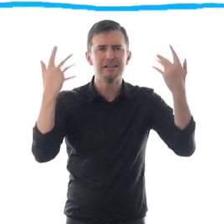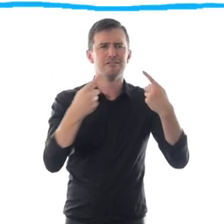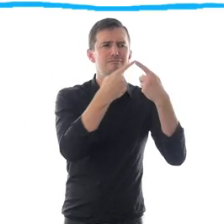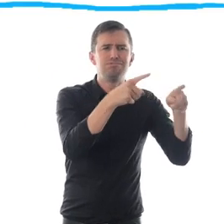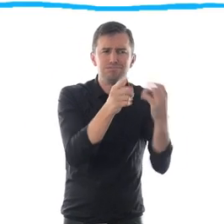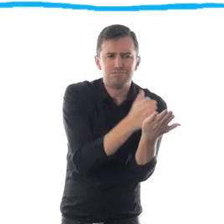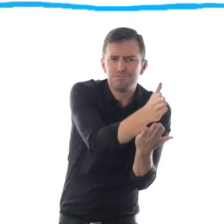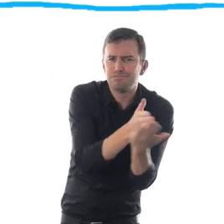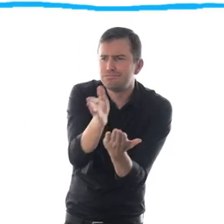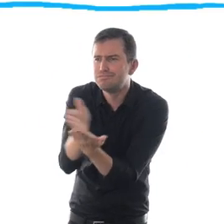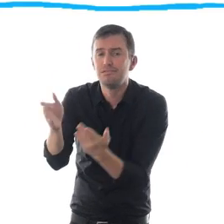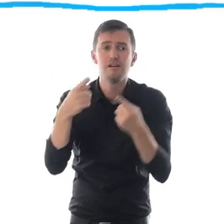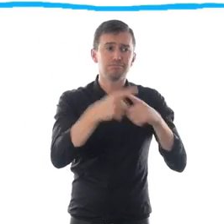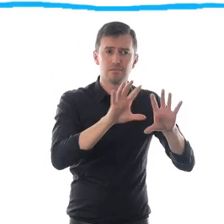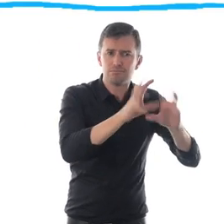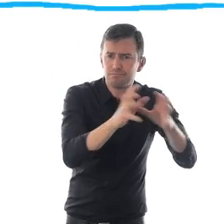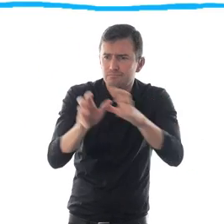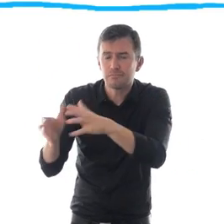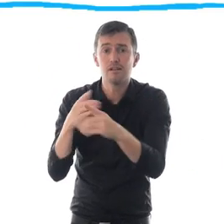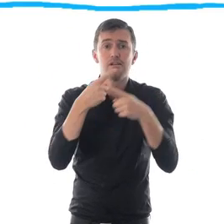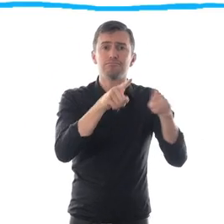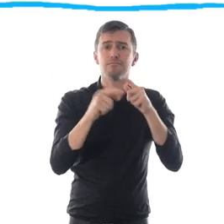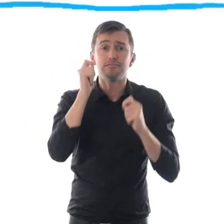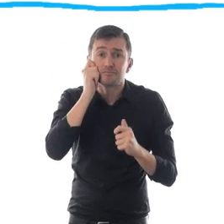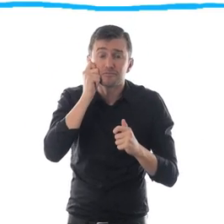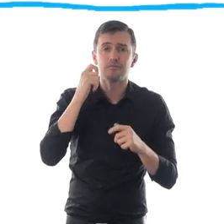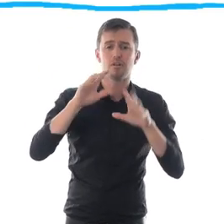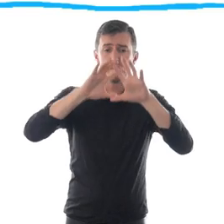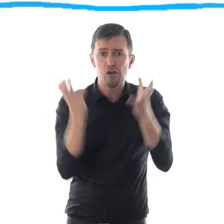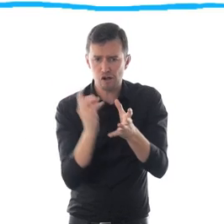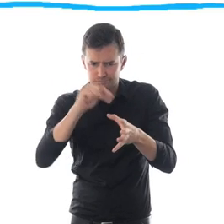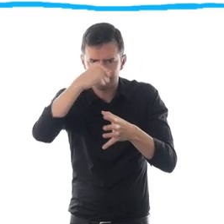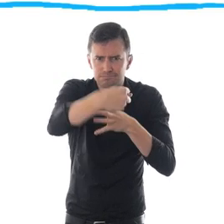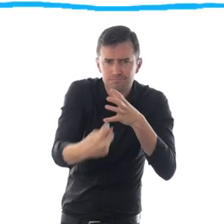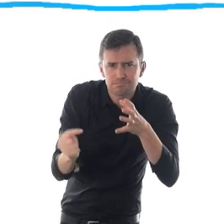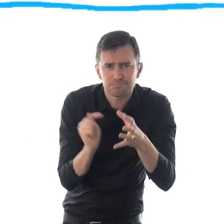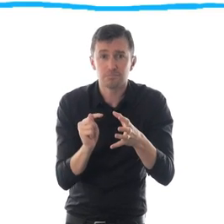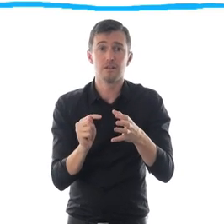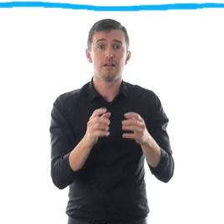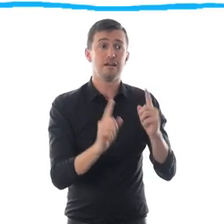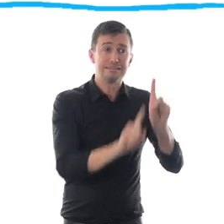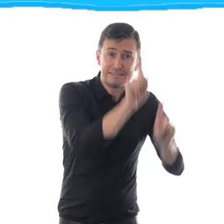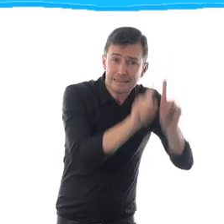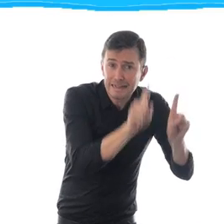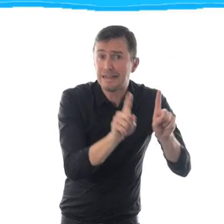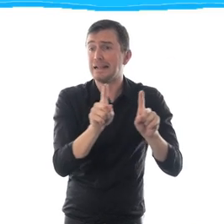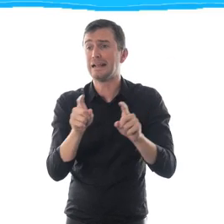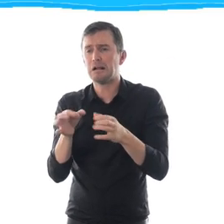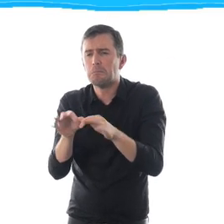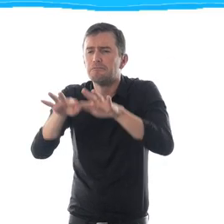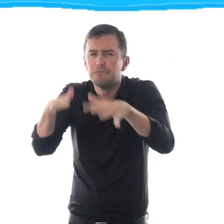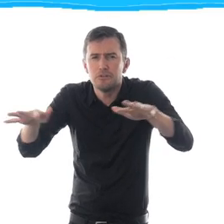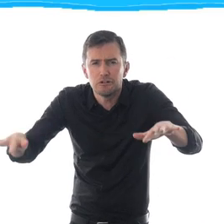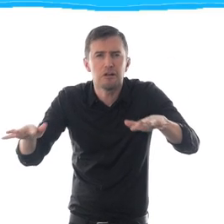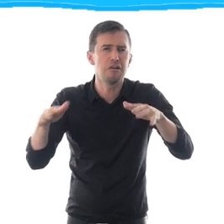orientations, from large cities to small villages, and people with and without disabilities. This